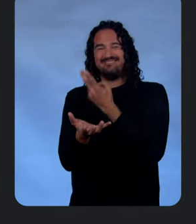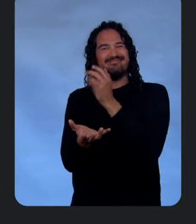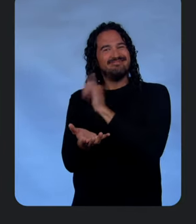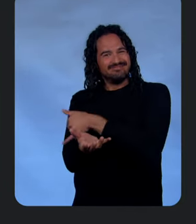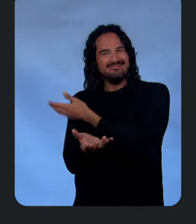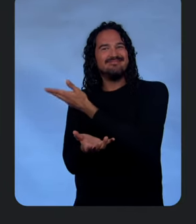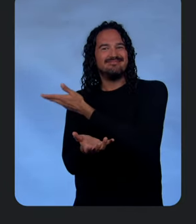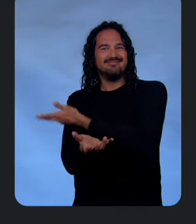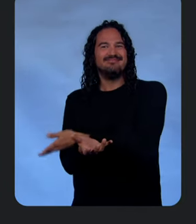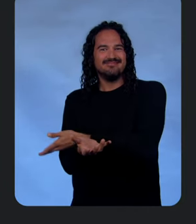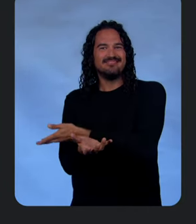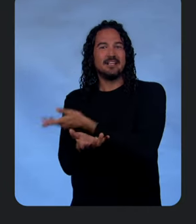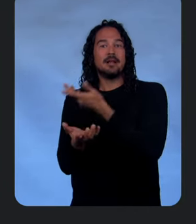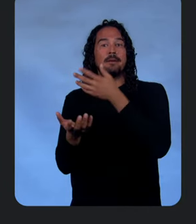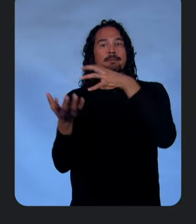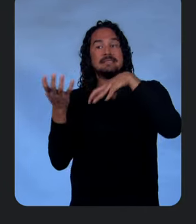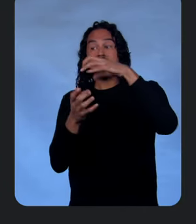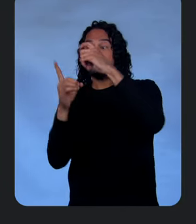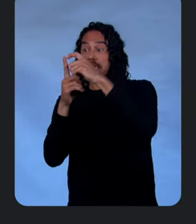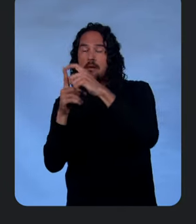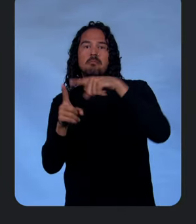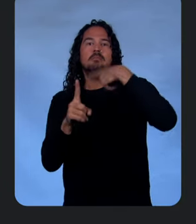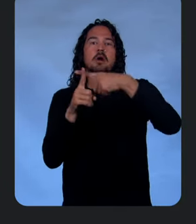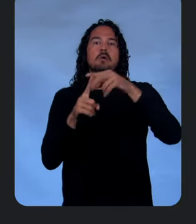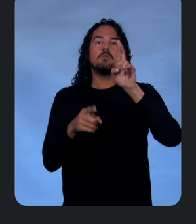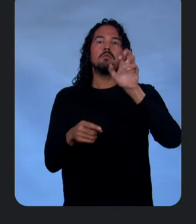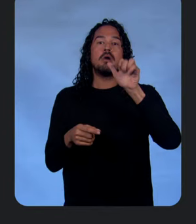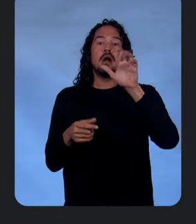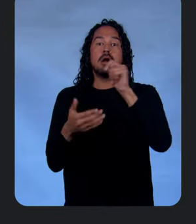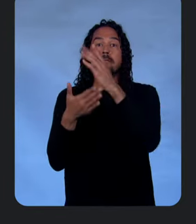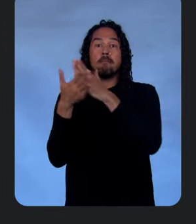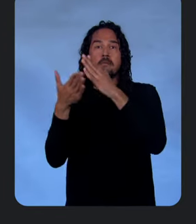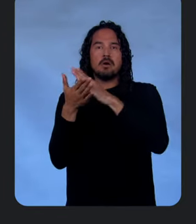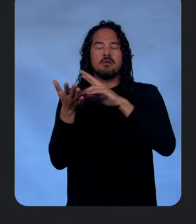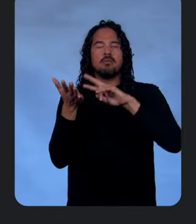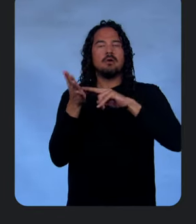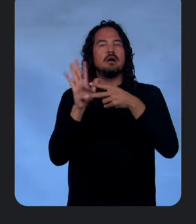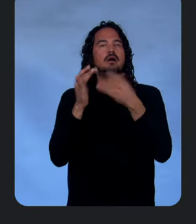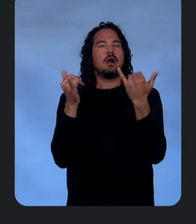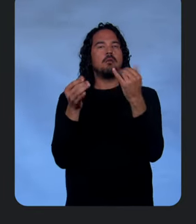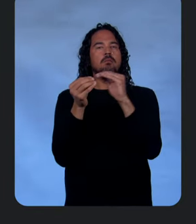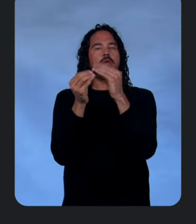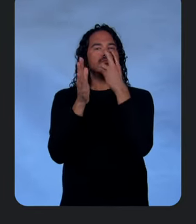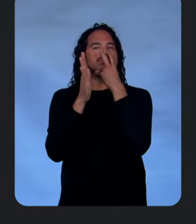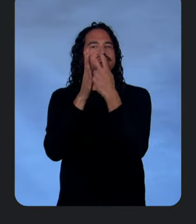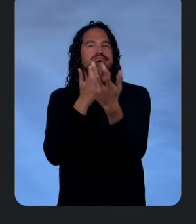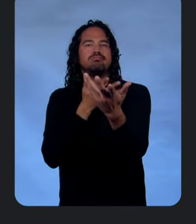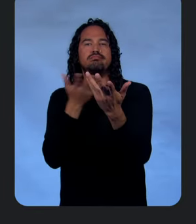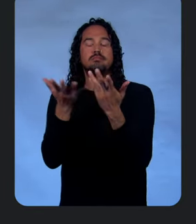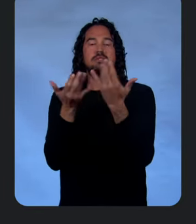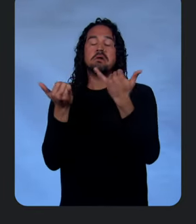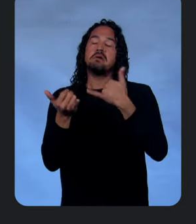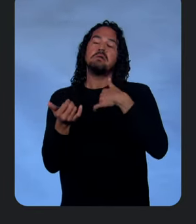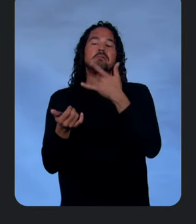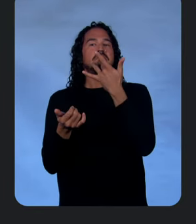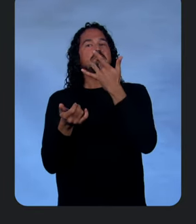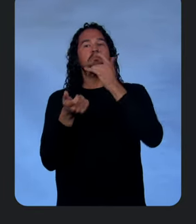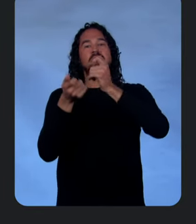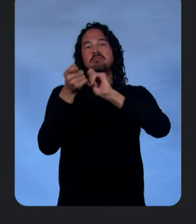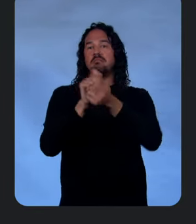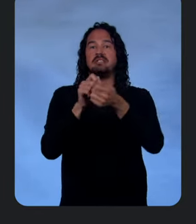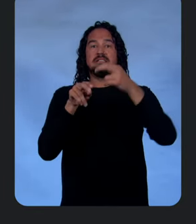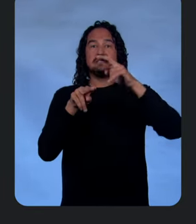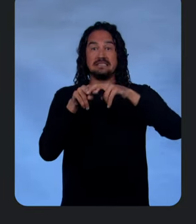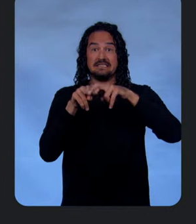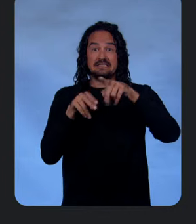both text and React components to make something truly immersive. So, when I go to change my seat, my selection can be made available back